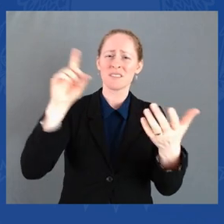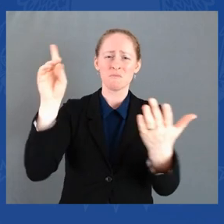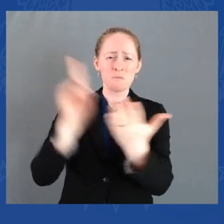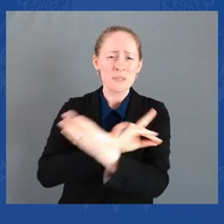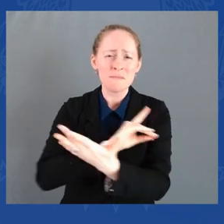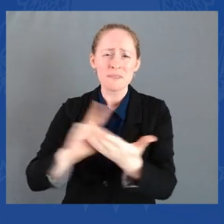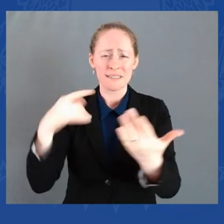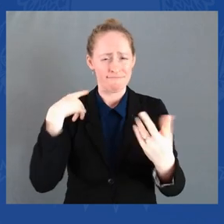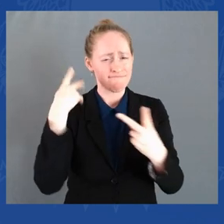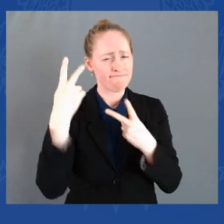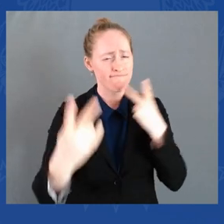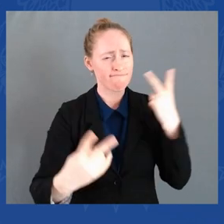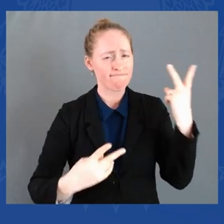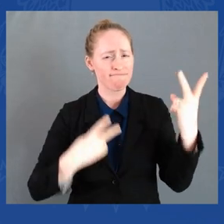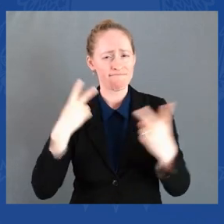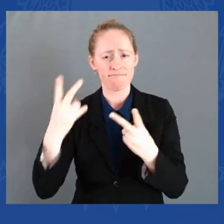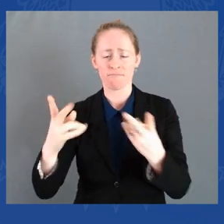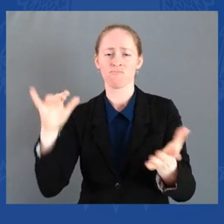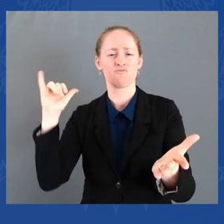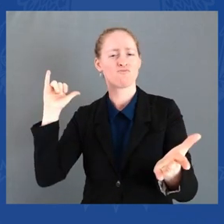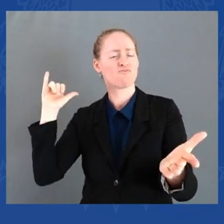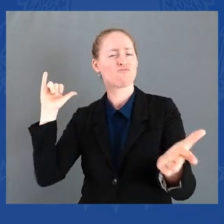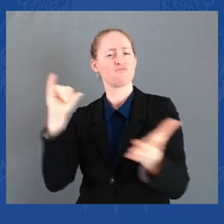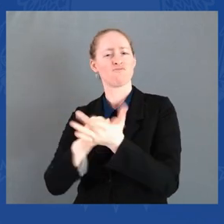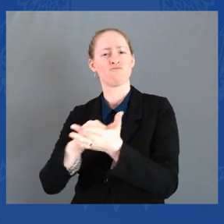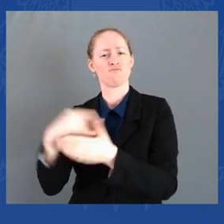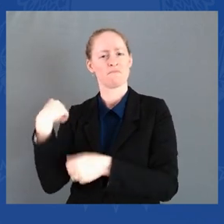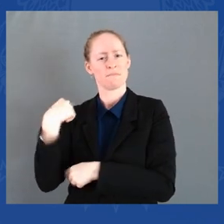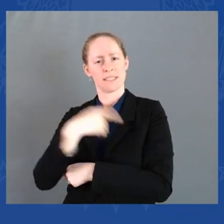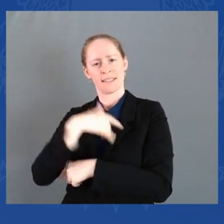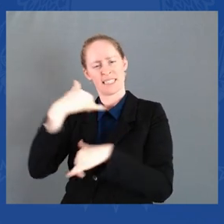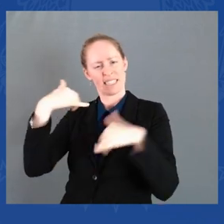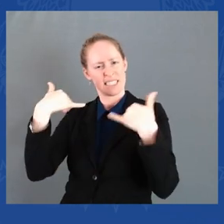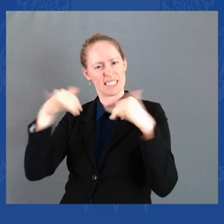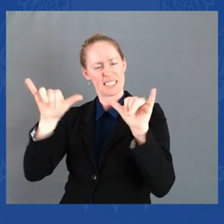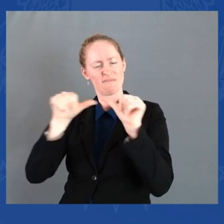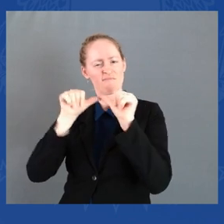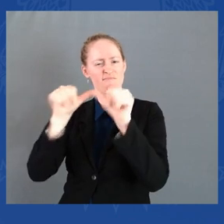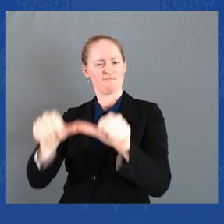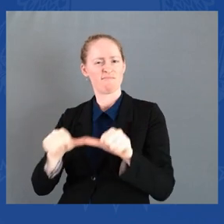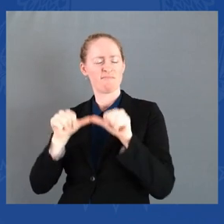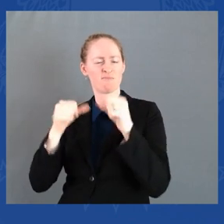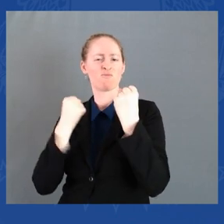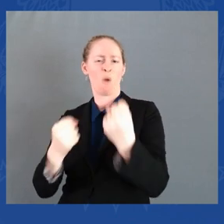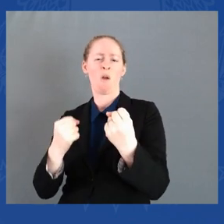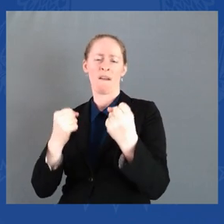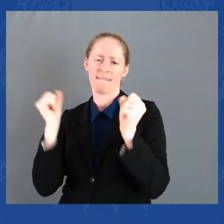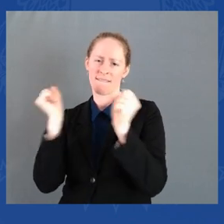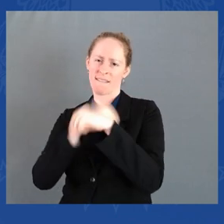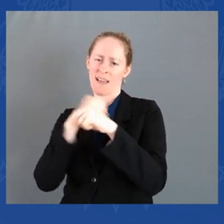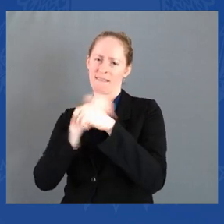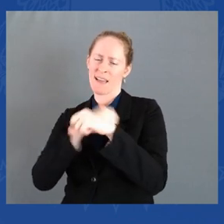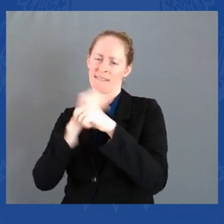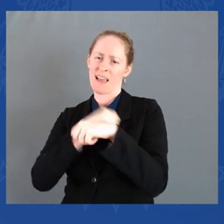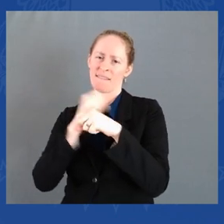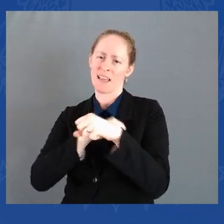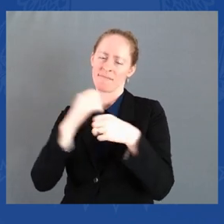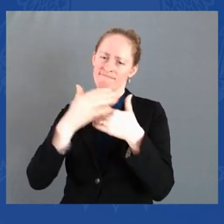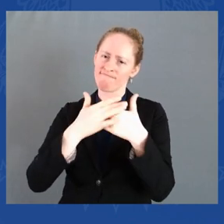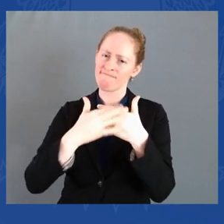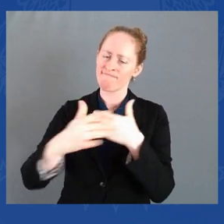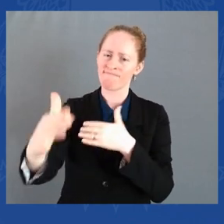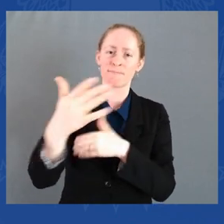future. Helping to lead this fight is a true role model, our first Asian-American Vice President,